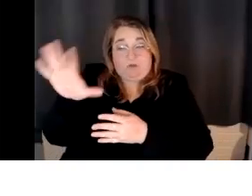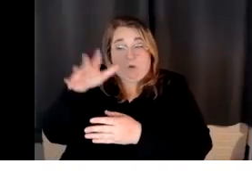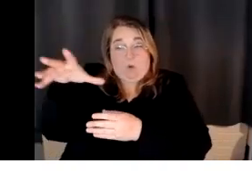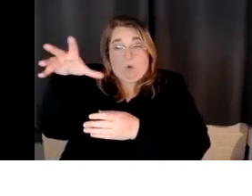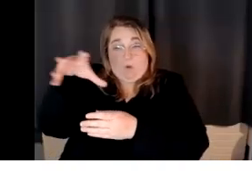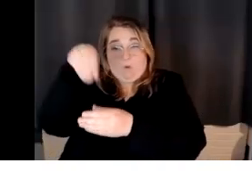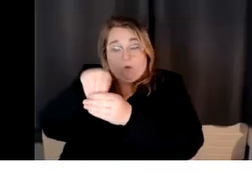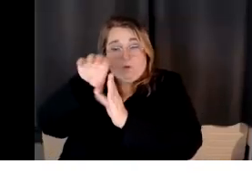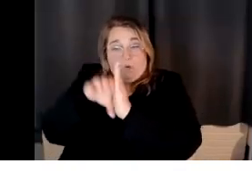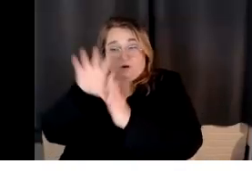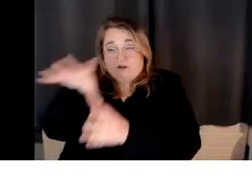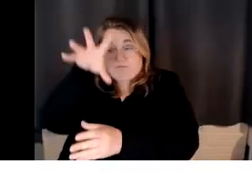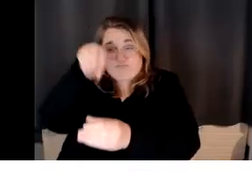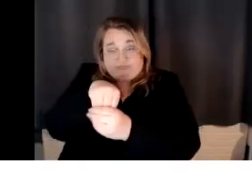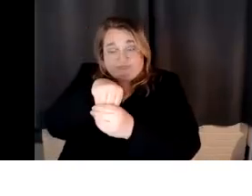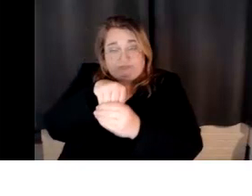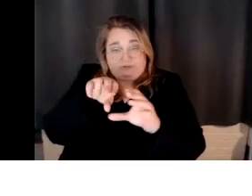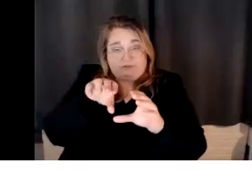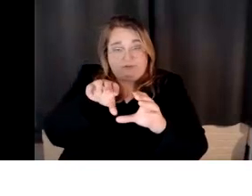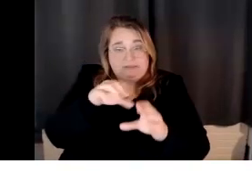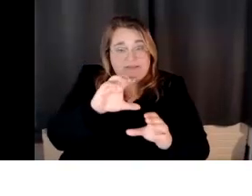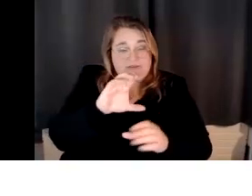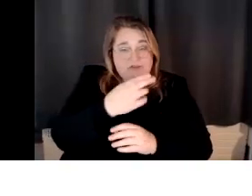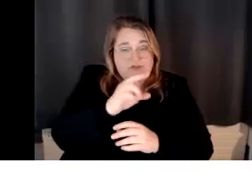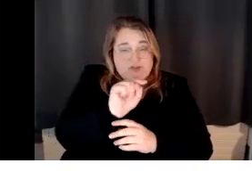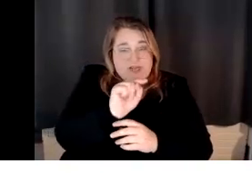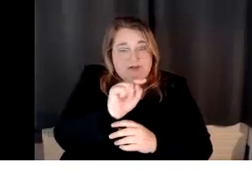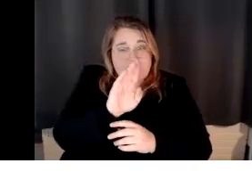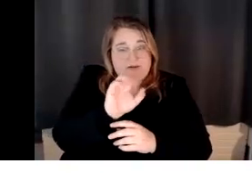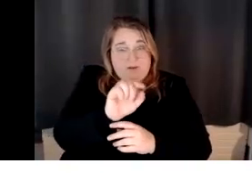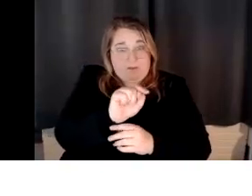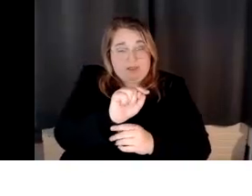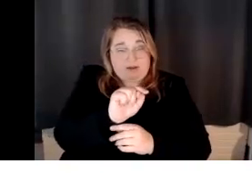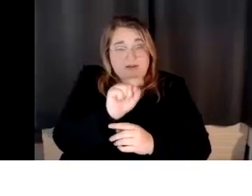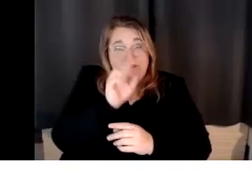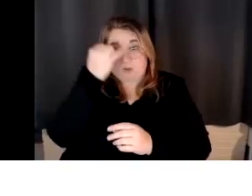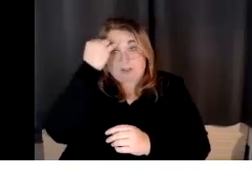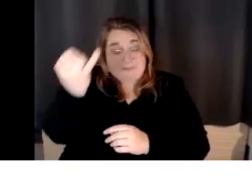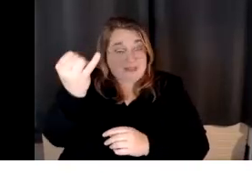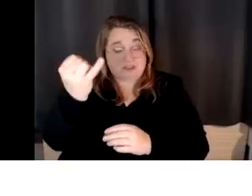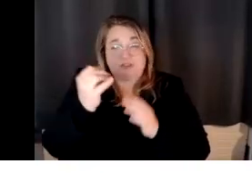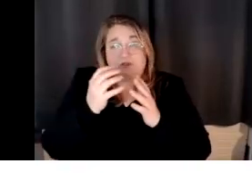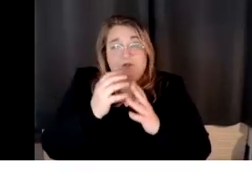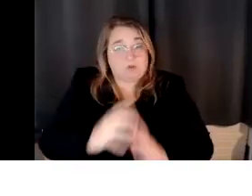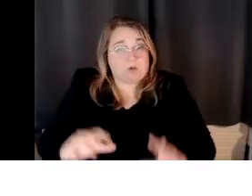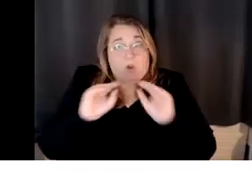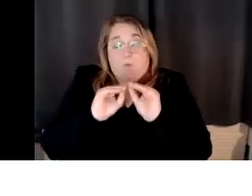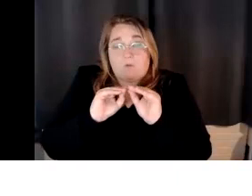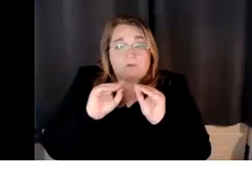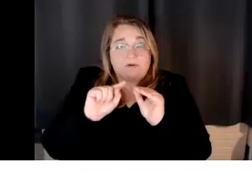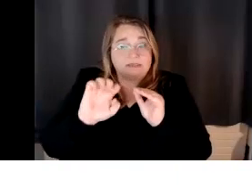that there's no more textbook. There's no more, uh, it's students can get